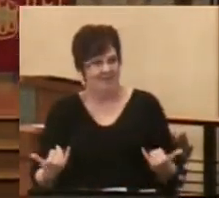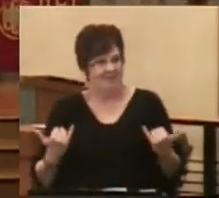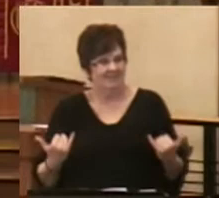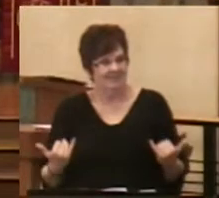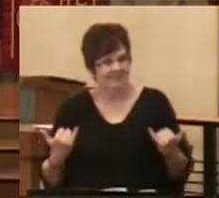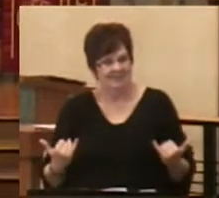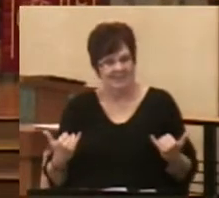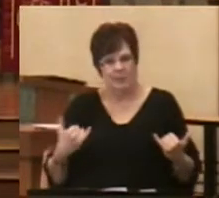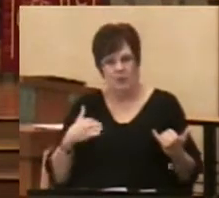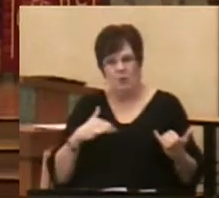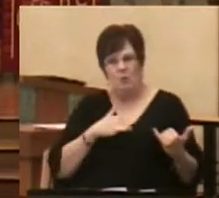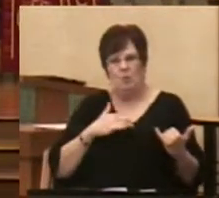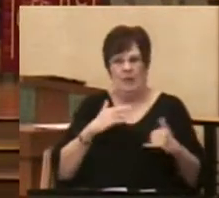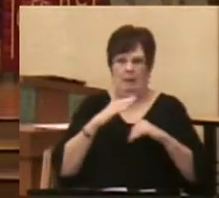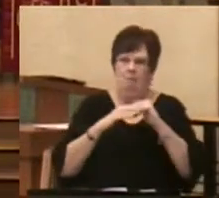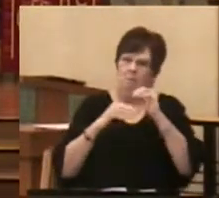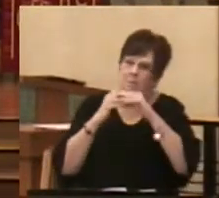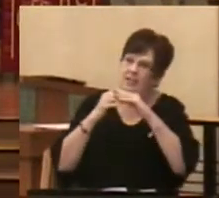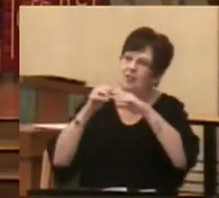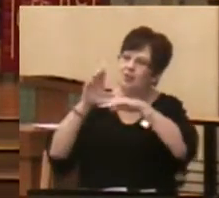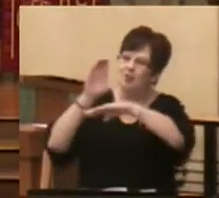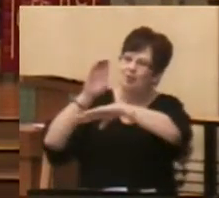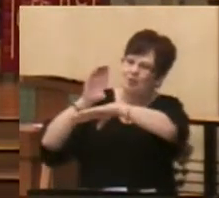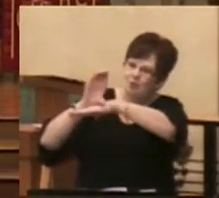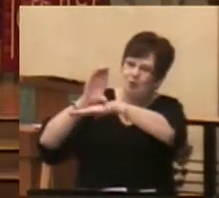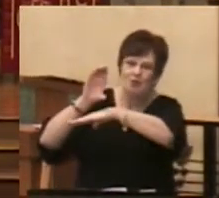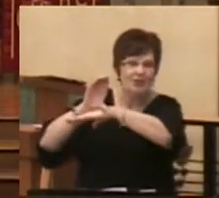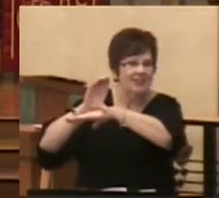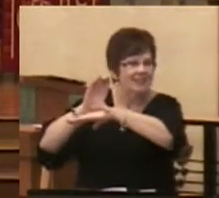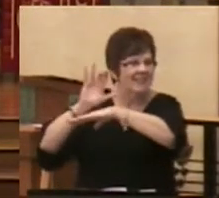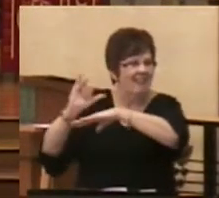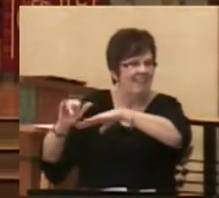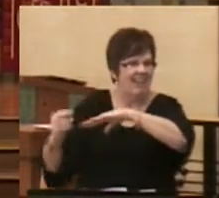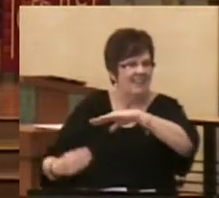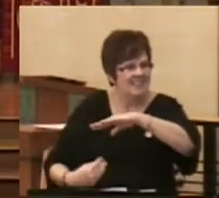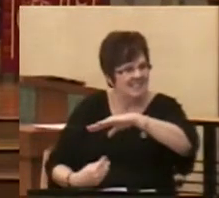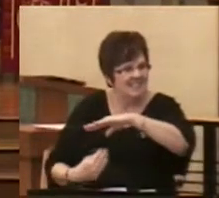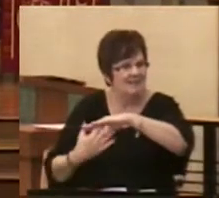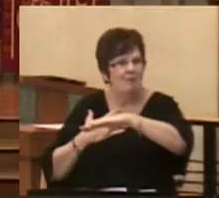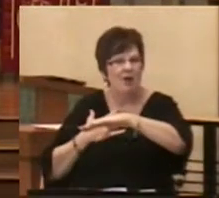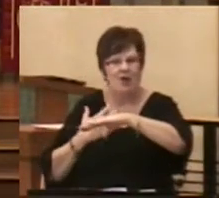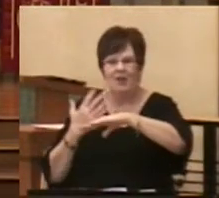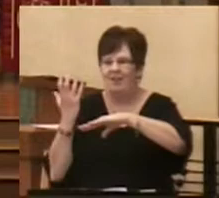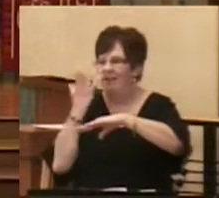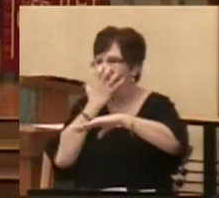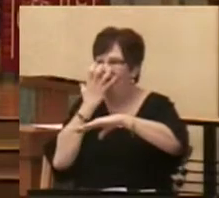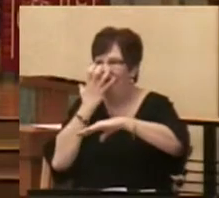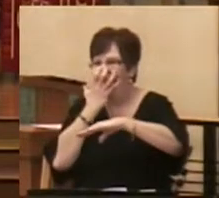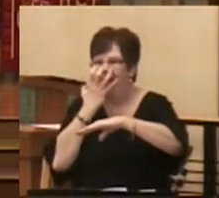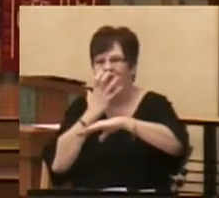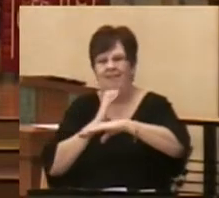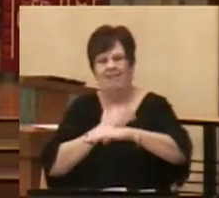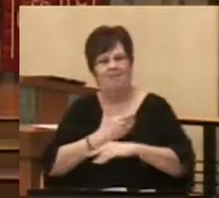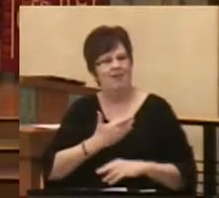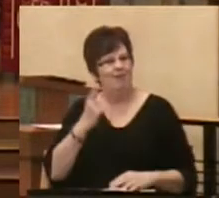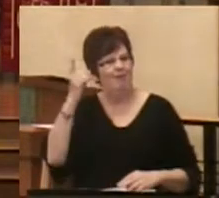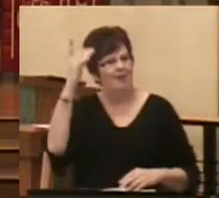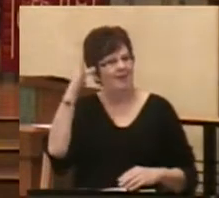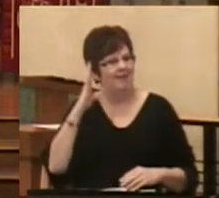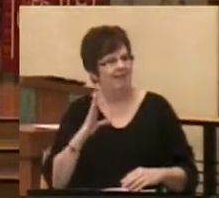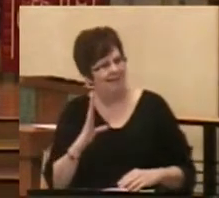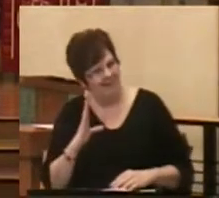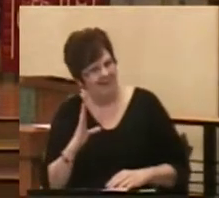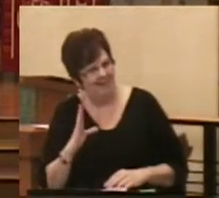chosen to build churches that inspire the awe of our magnificent God.